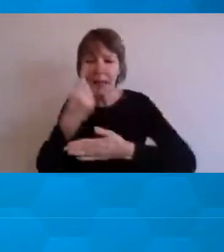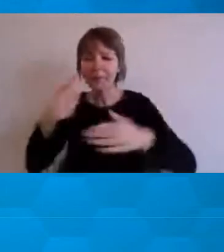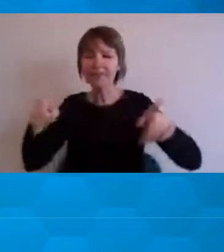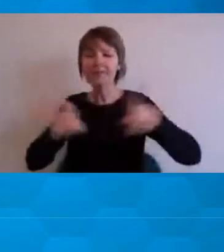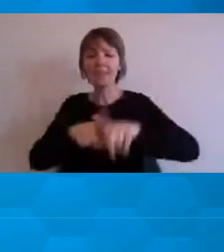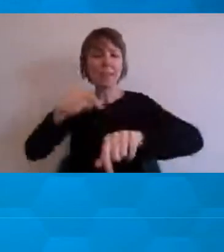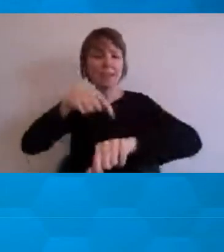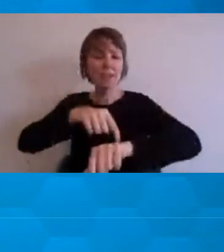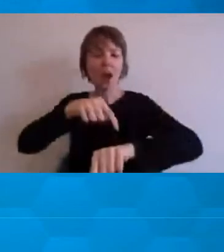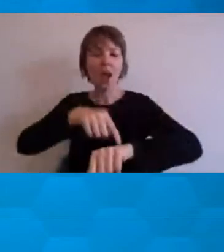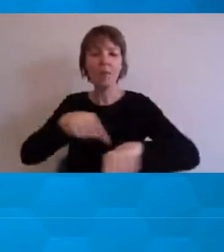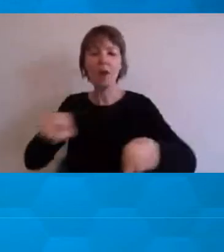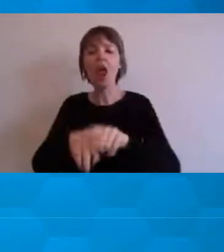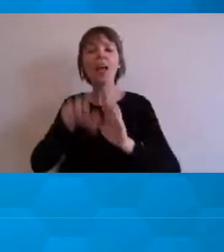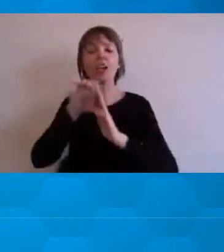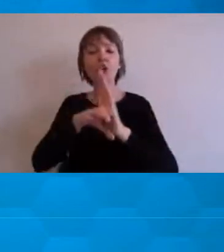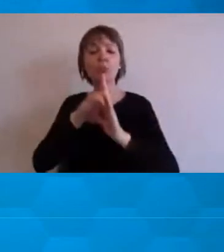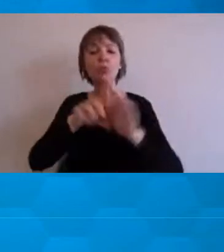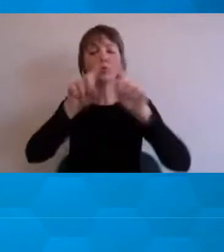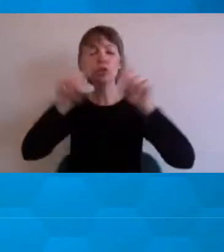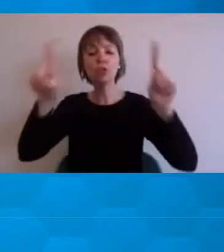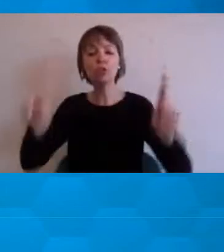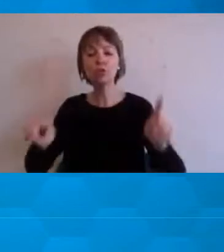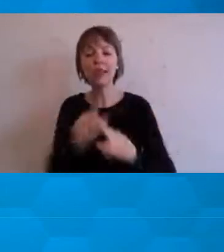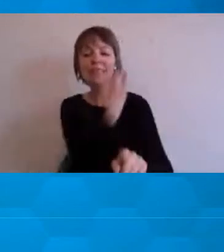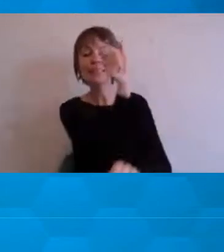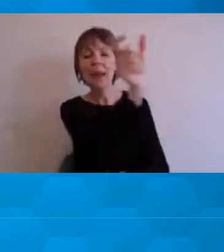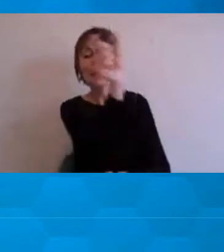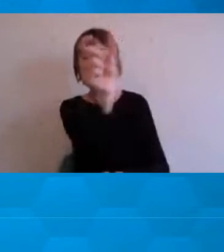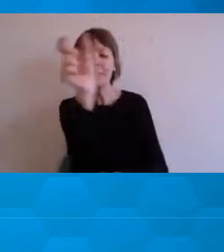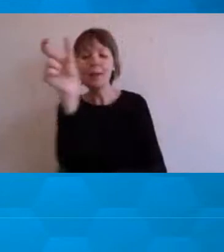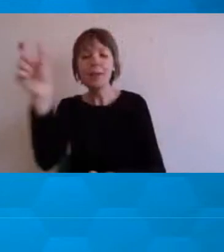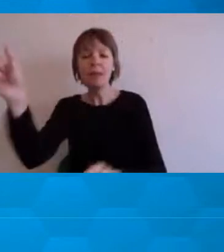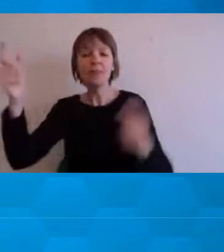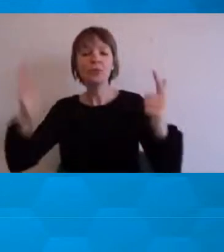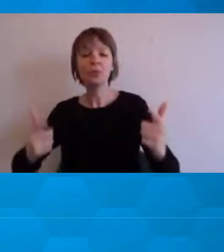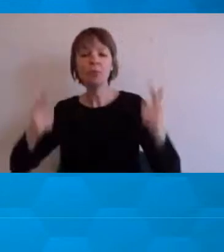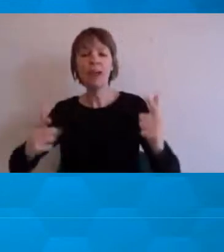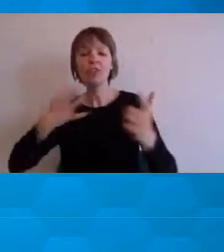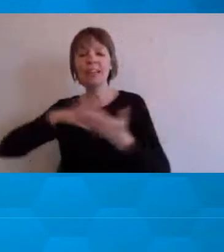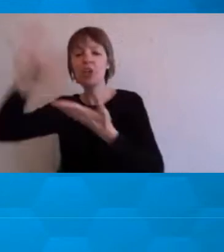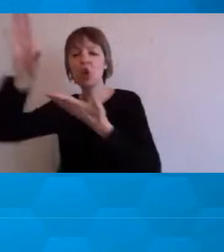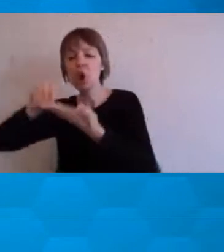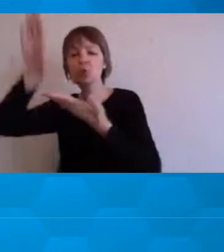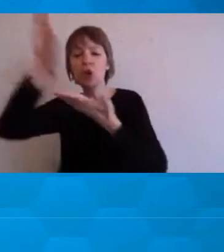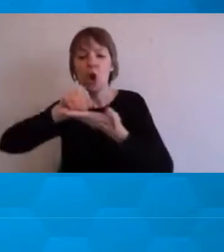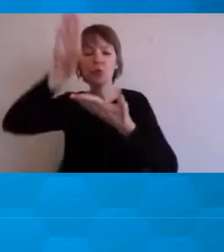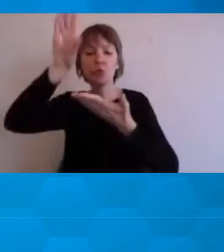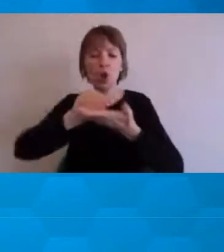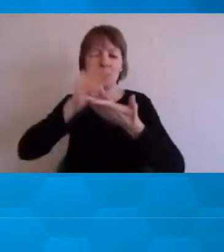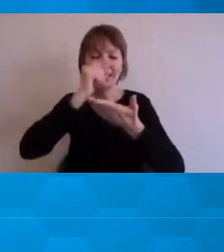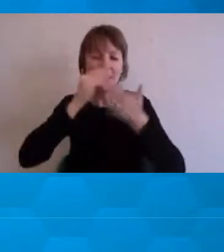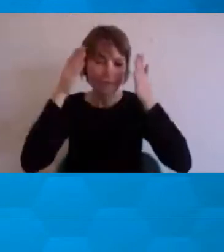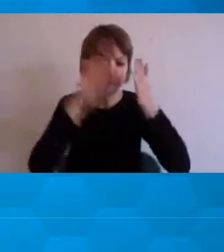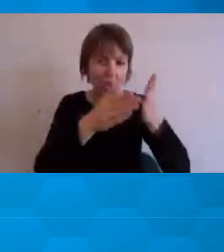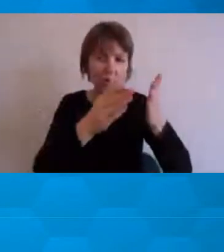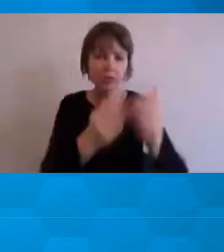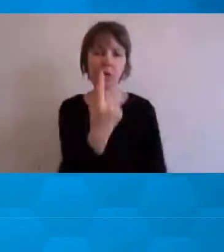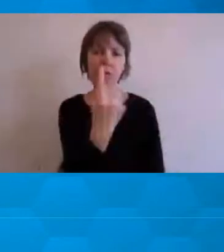can problem solve. But my problem is closing down a lot of those tabs so that I can focus on the one thing.